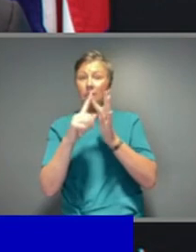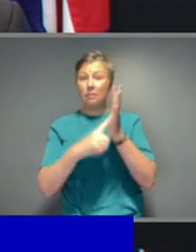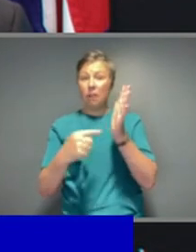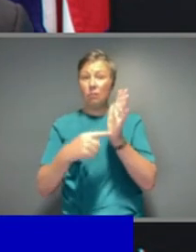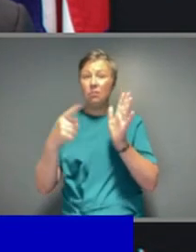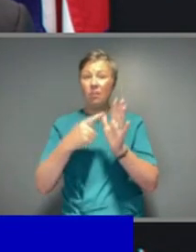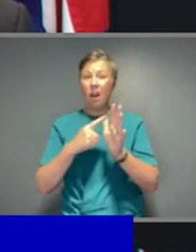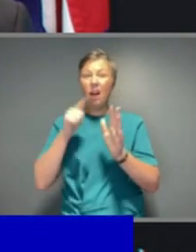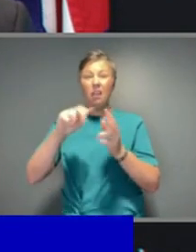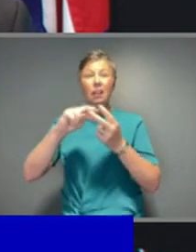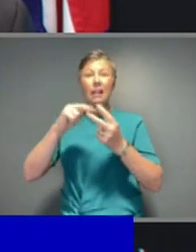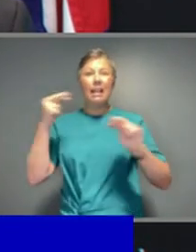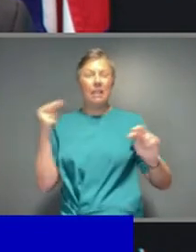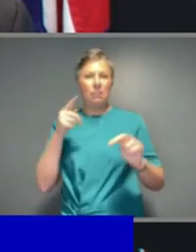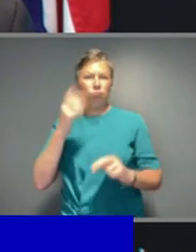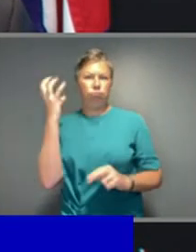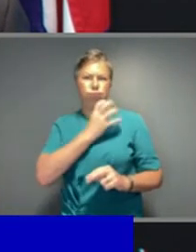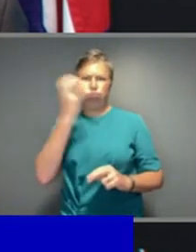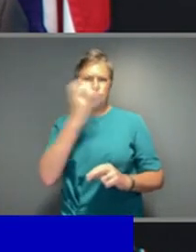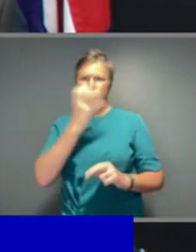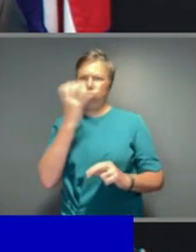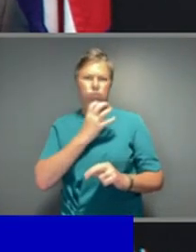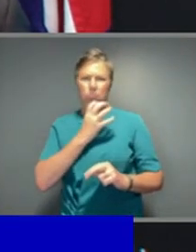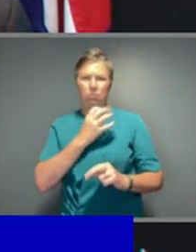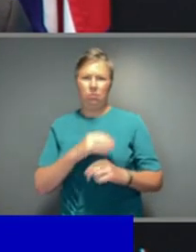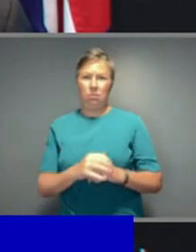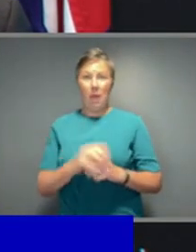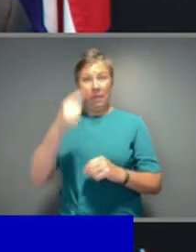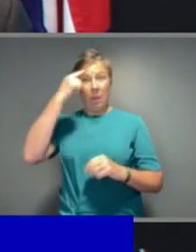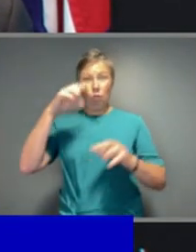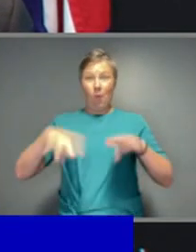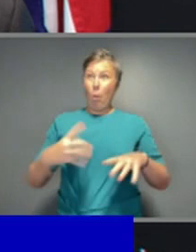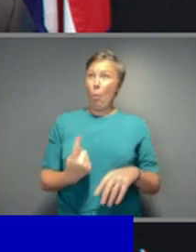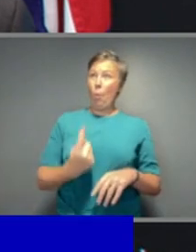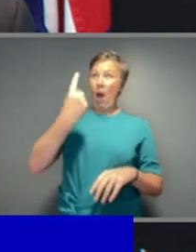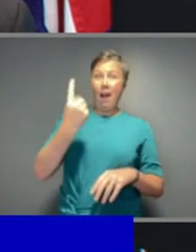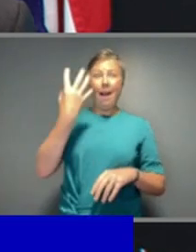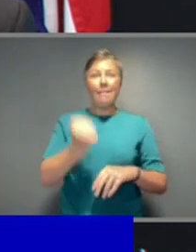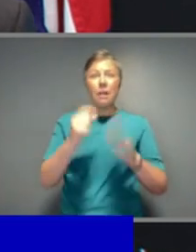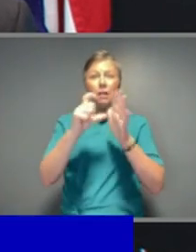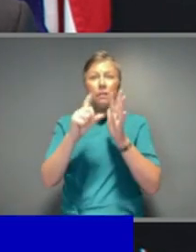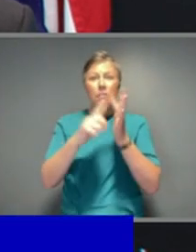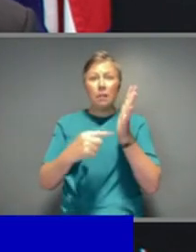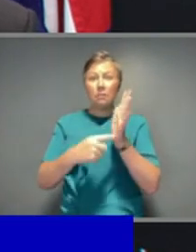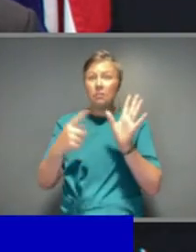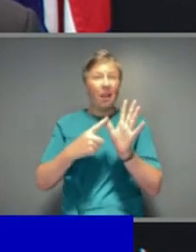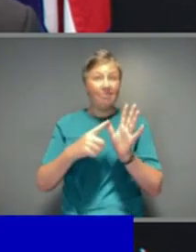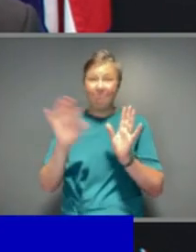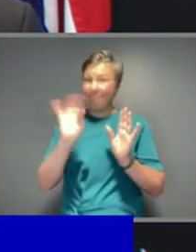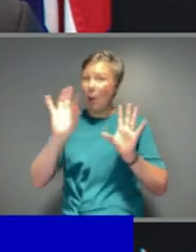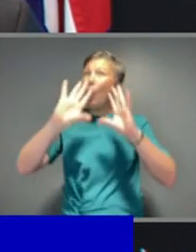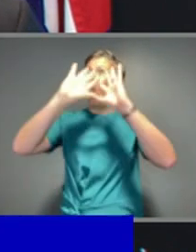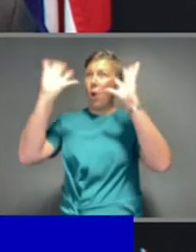As I've said on many occasions, Australia is not alone in this battle. This battle has been fought right across the world